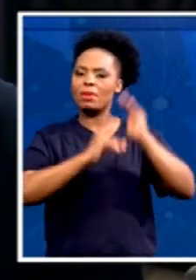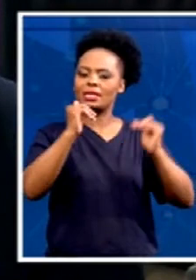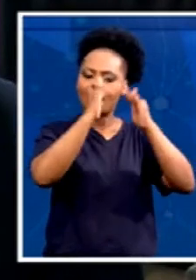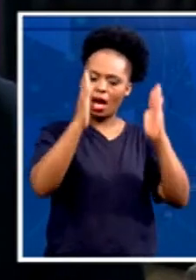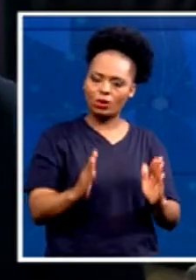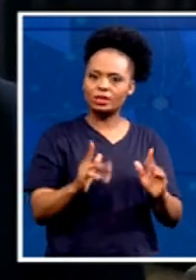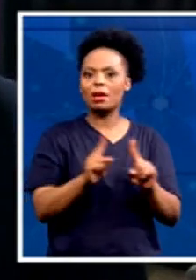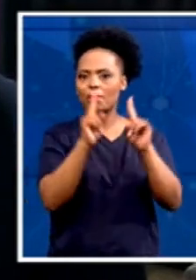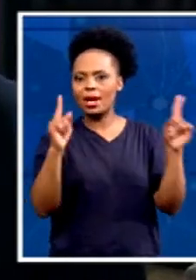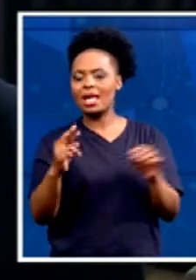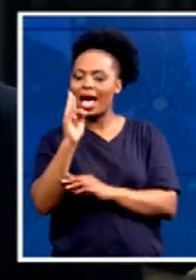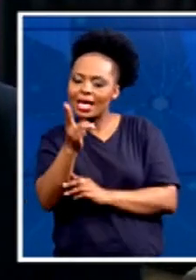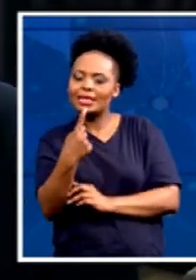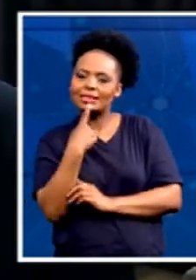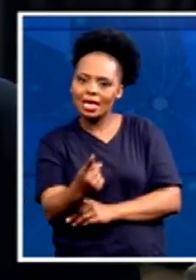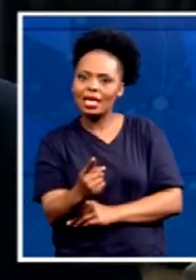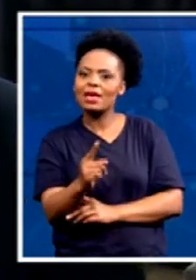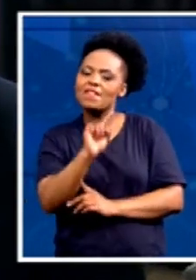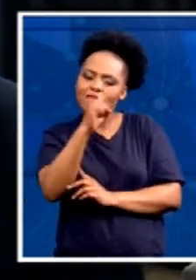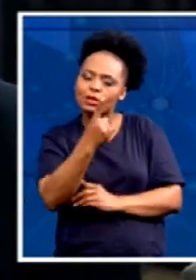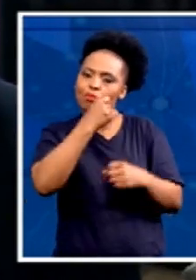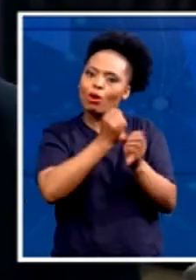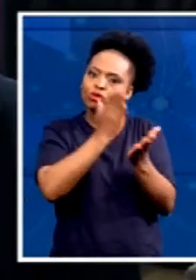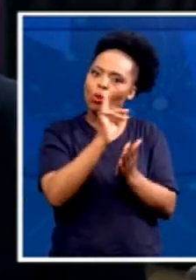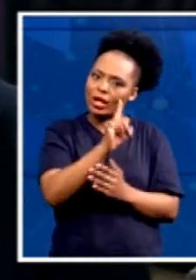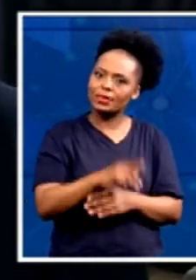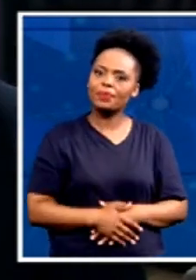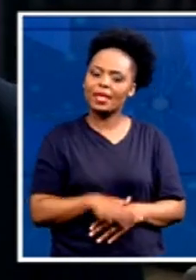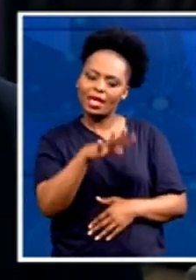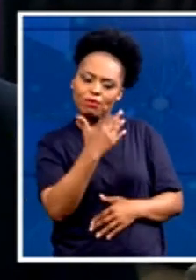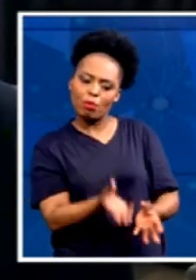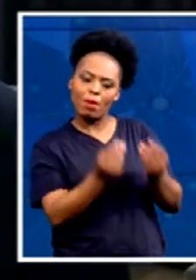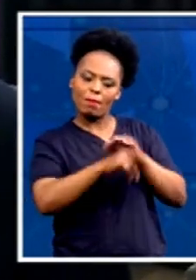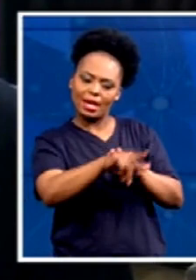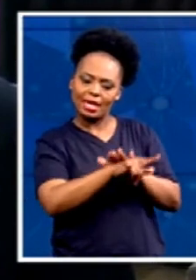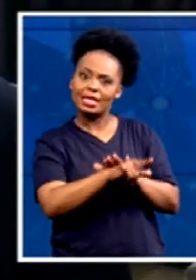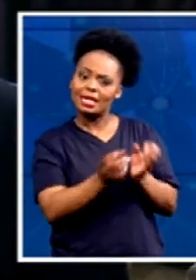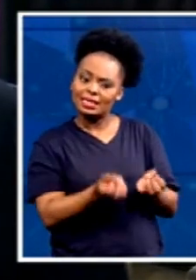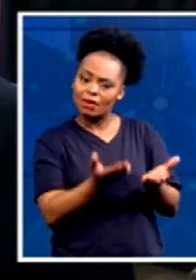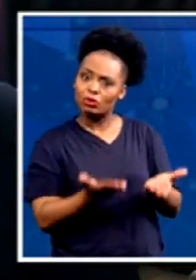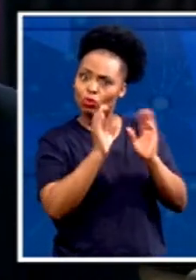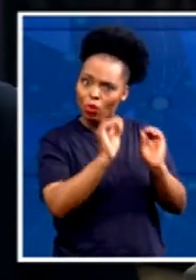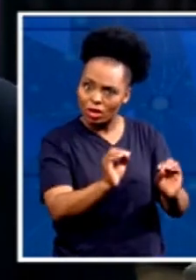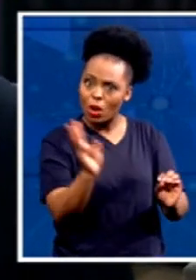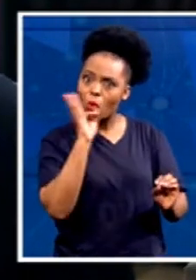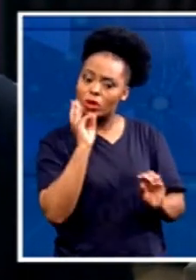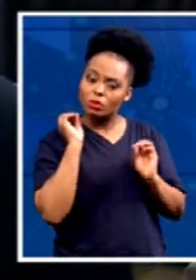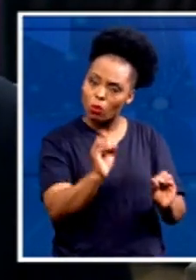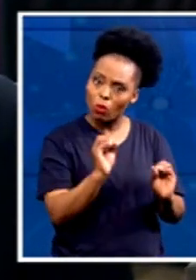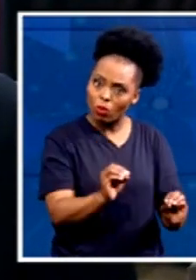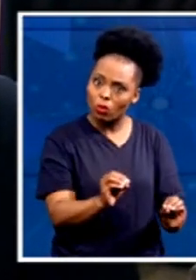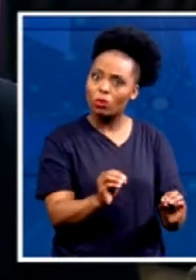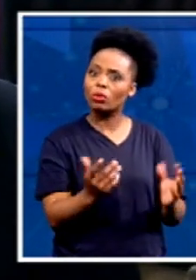first ensure that, for instance, the services are there, that there's water, that the sewage is there.